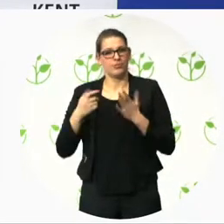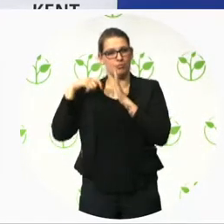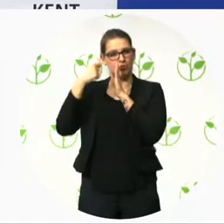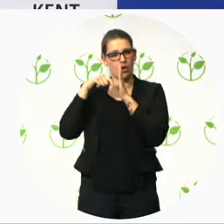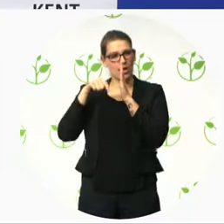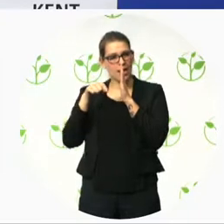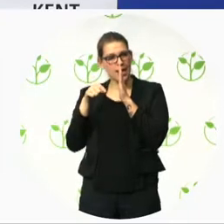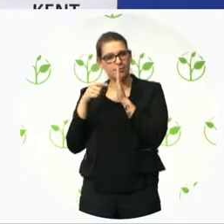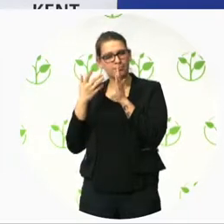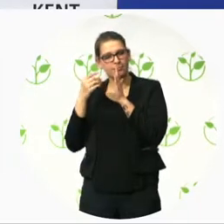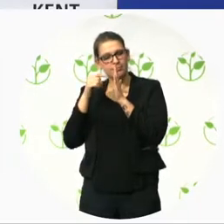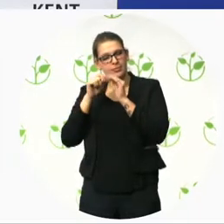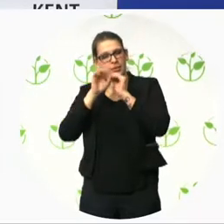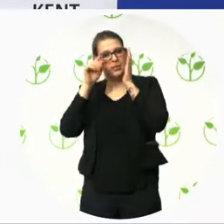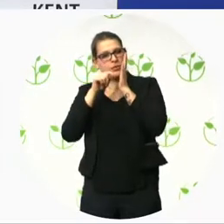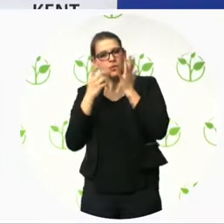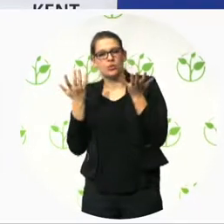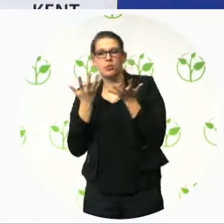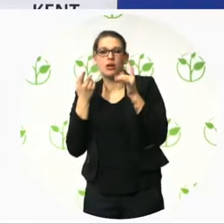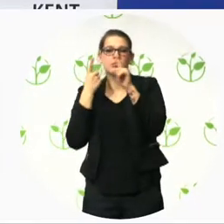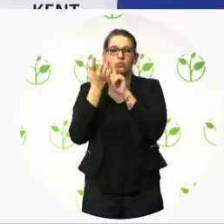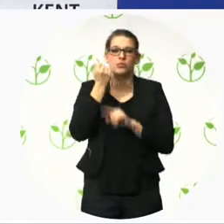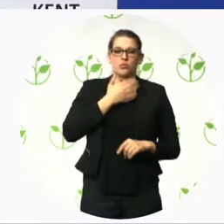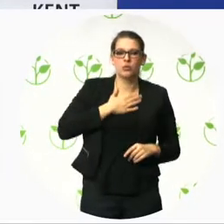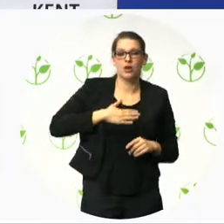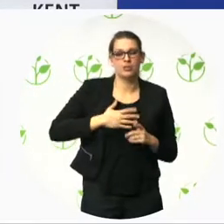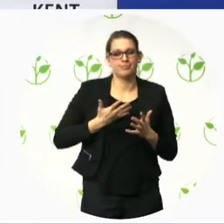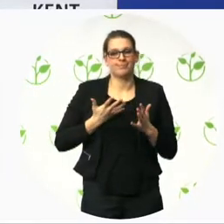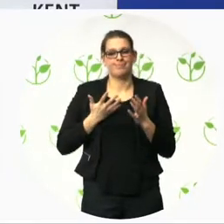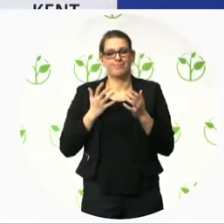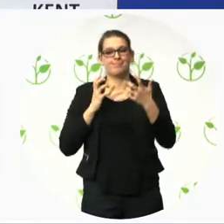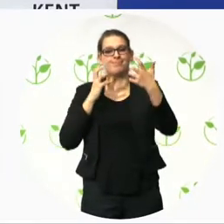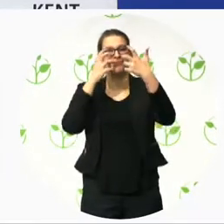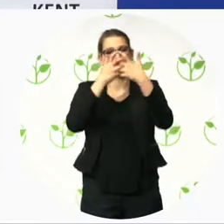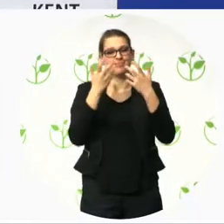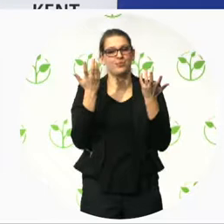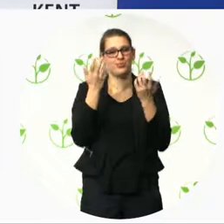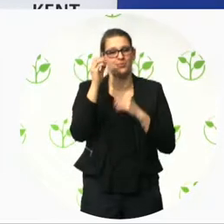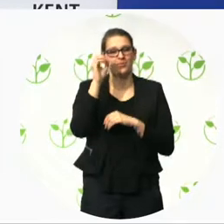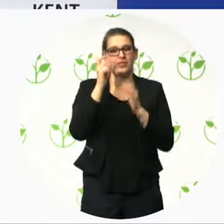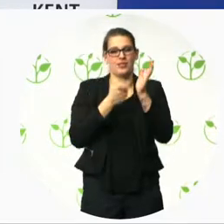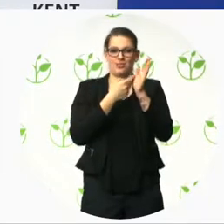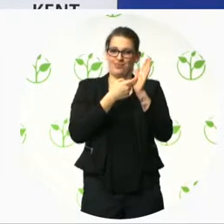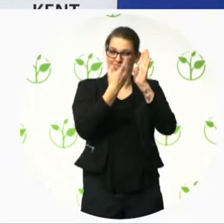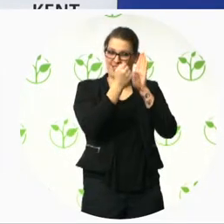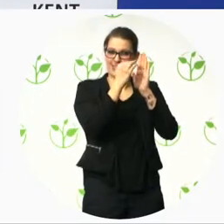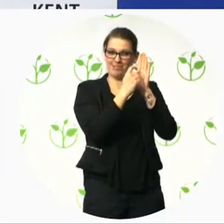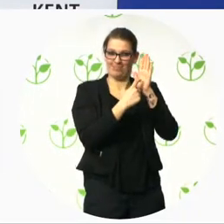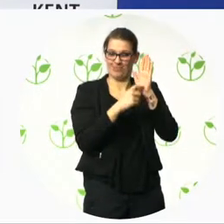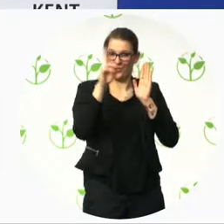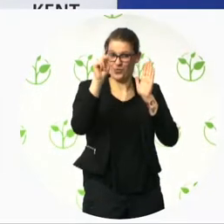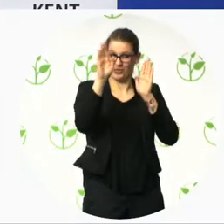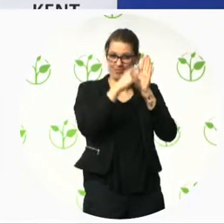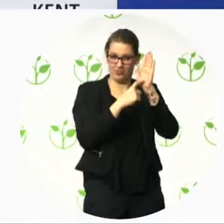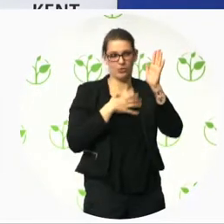will reduce uncertainty for developers and would foster interoperability. Common accessibility